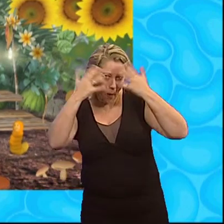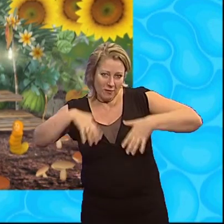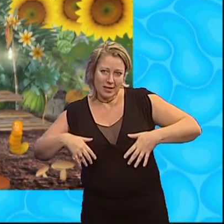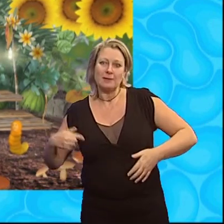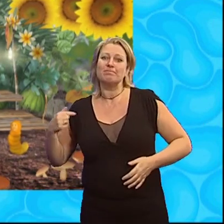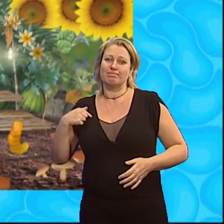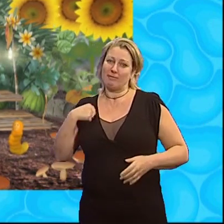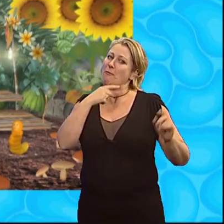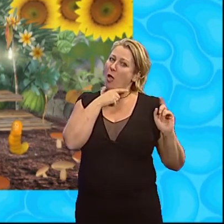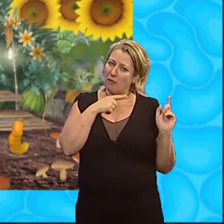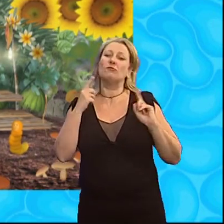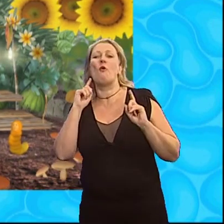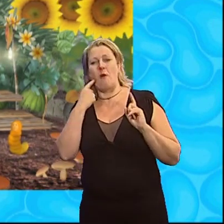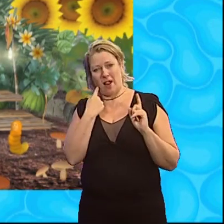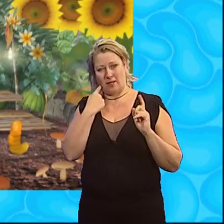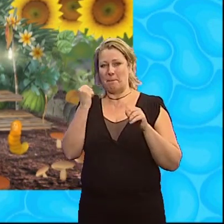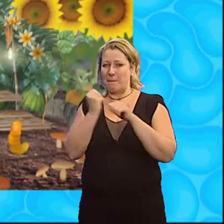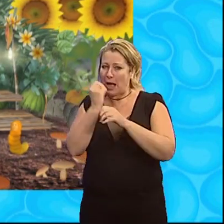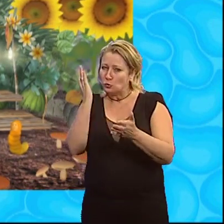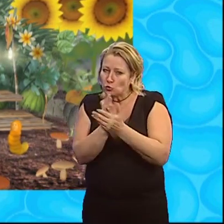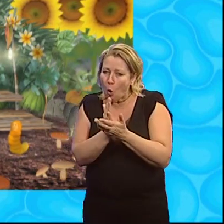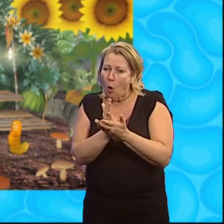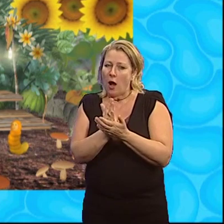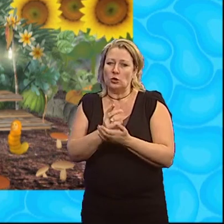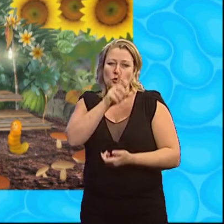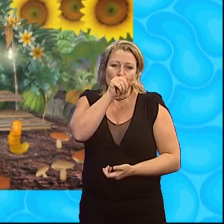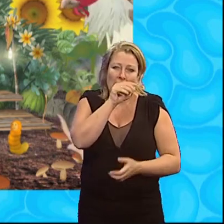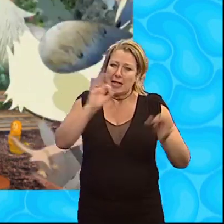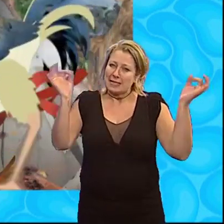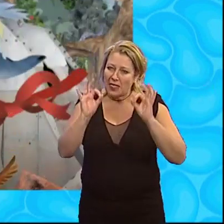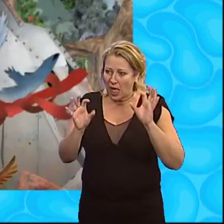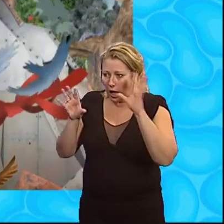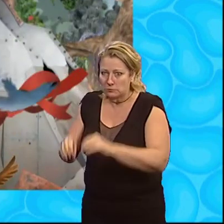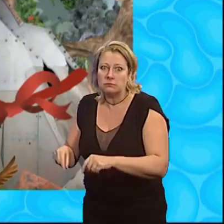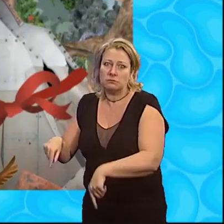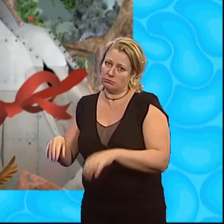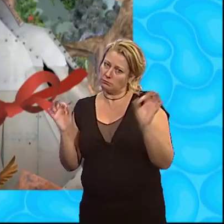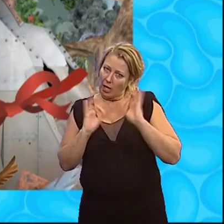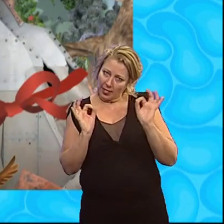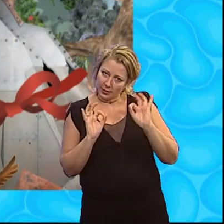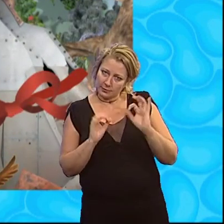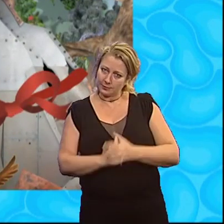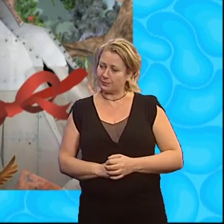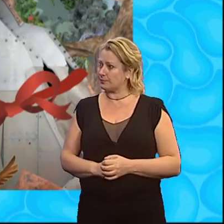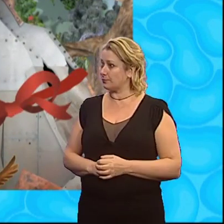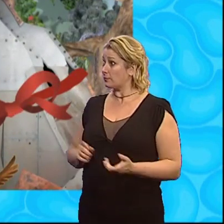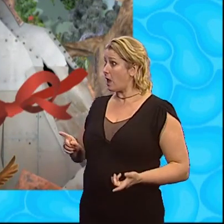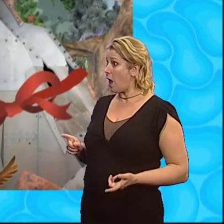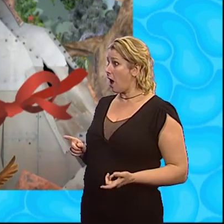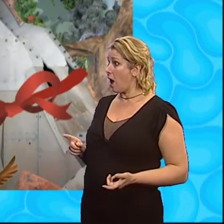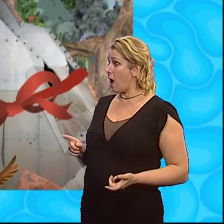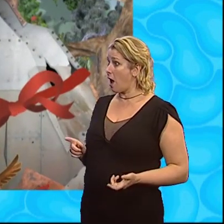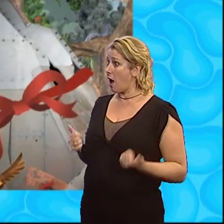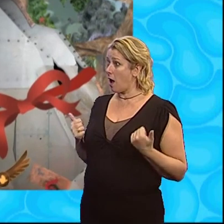Boy and I will make sure None of the chickens bother you Or your guests Wow, Scrap Boy